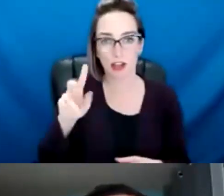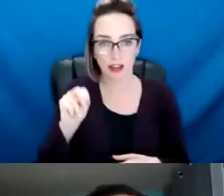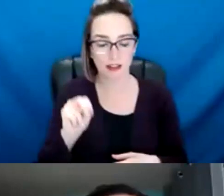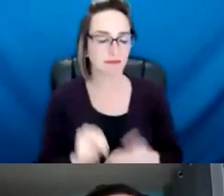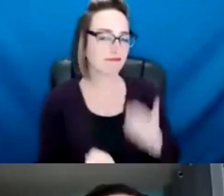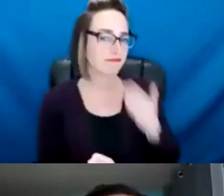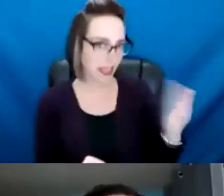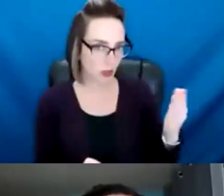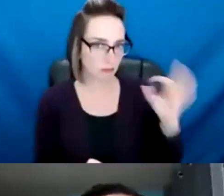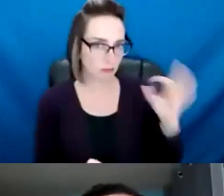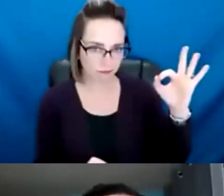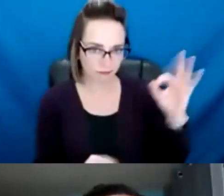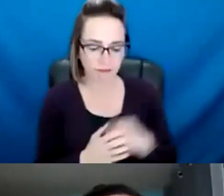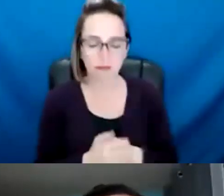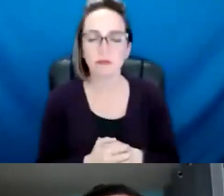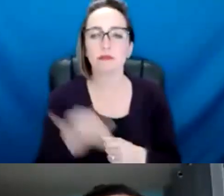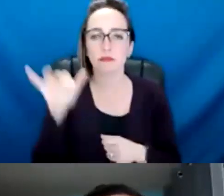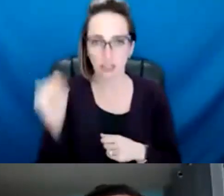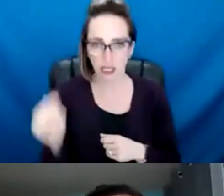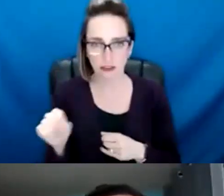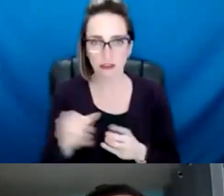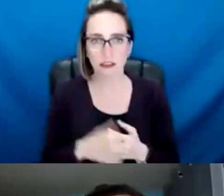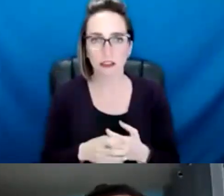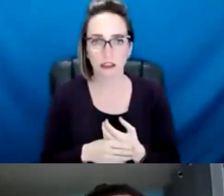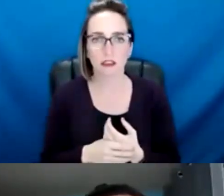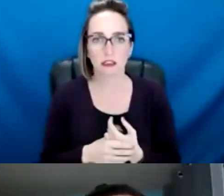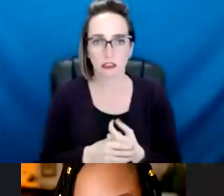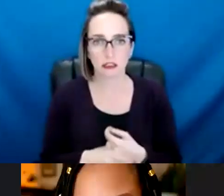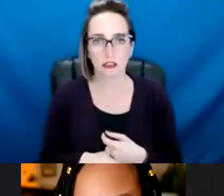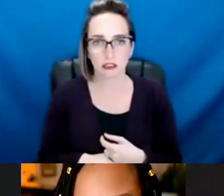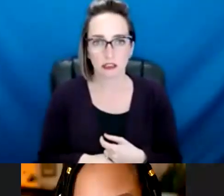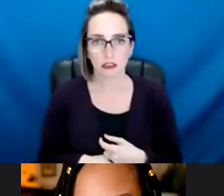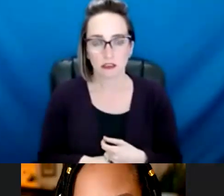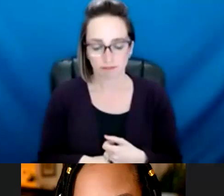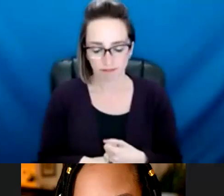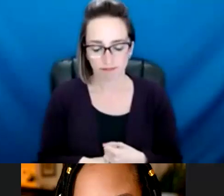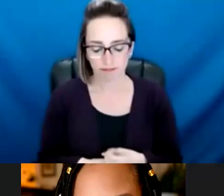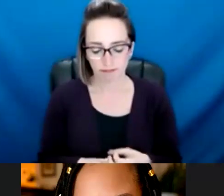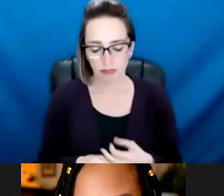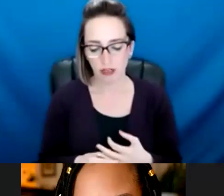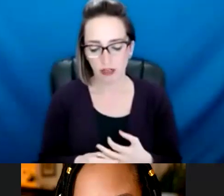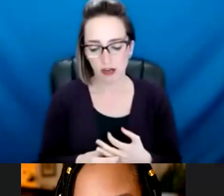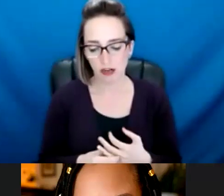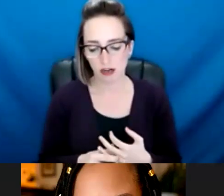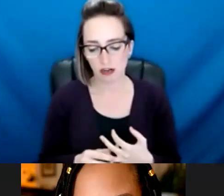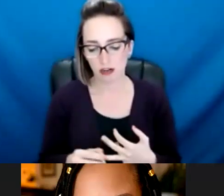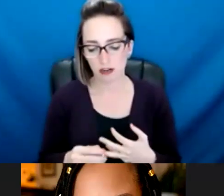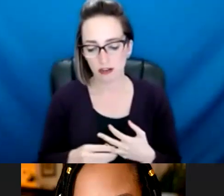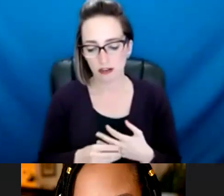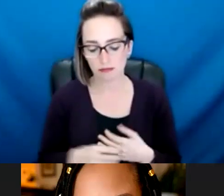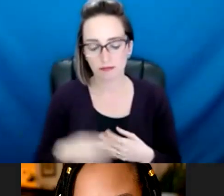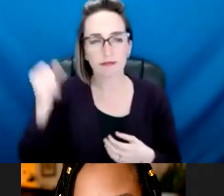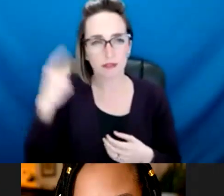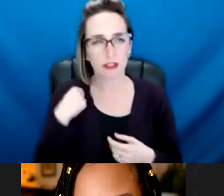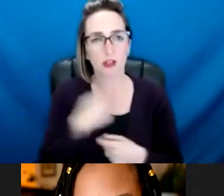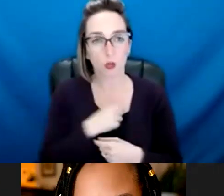Um, yes. So we have created a community engagement strategy that tries, uh, especially during COVID to do its best to reach out